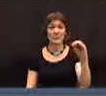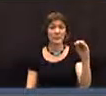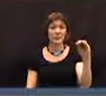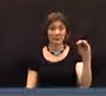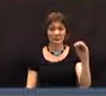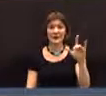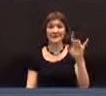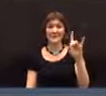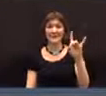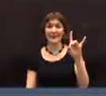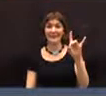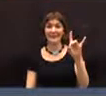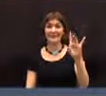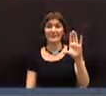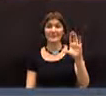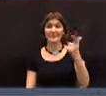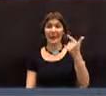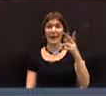David Cadrin.